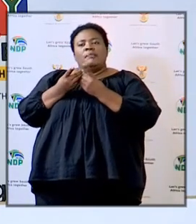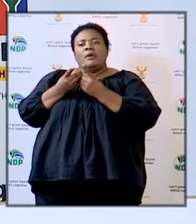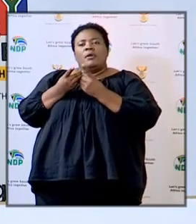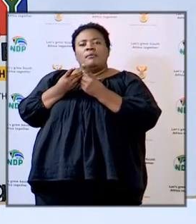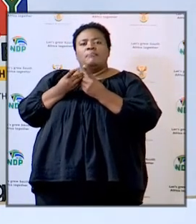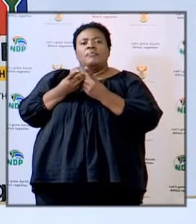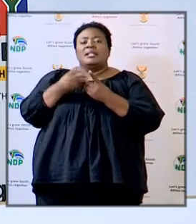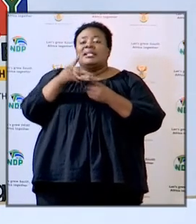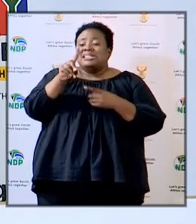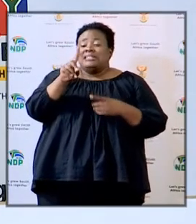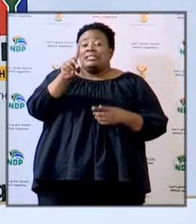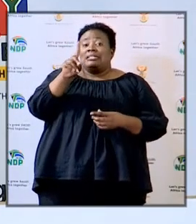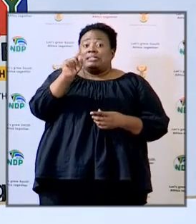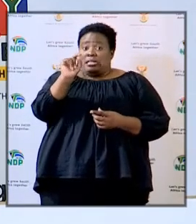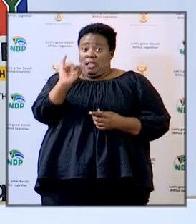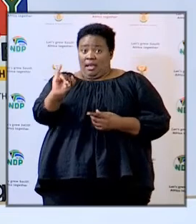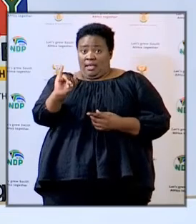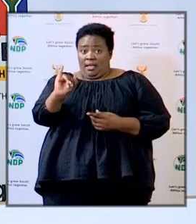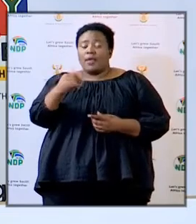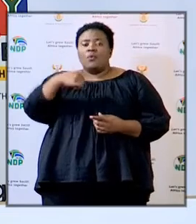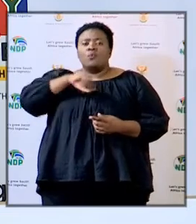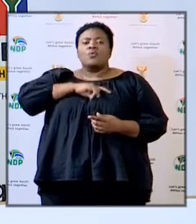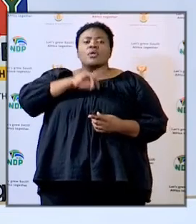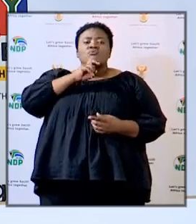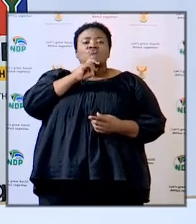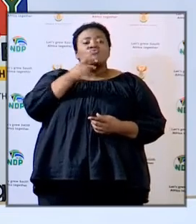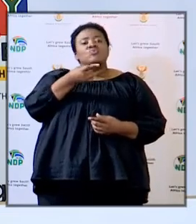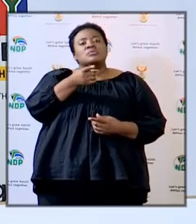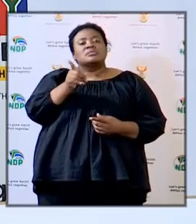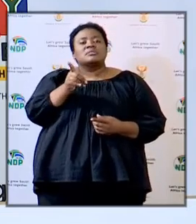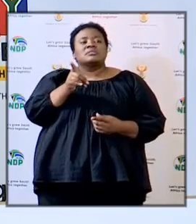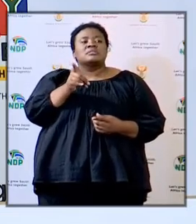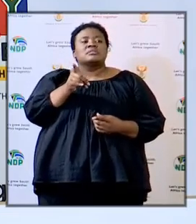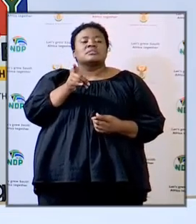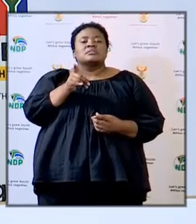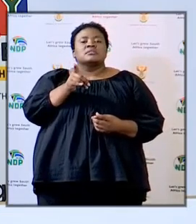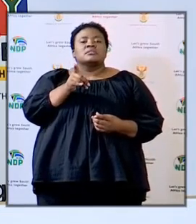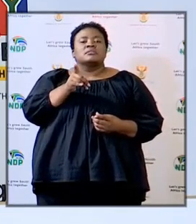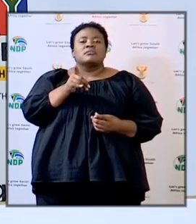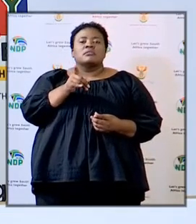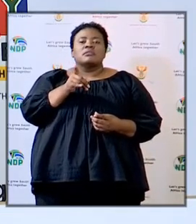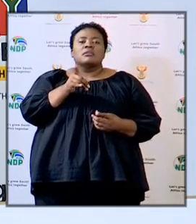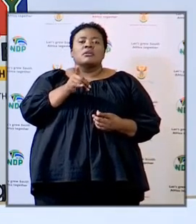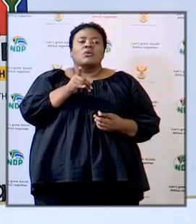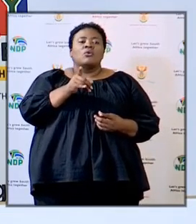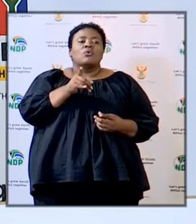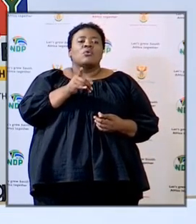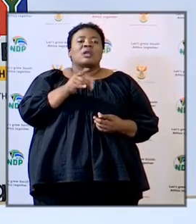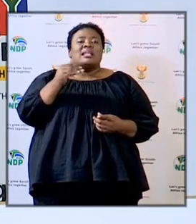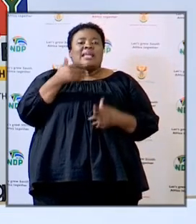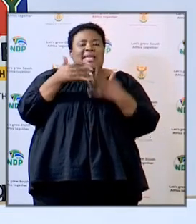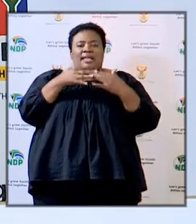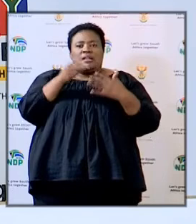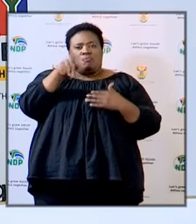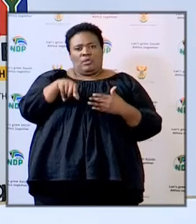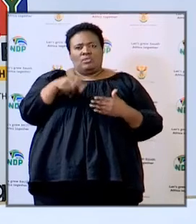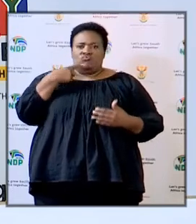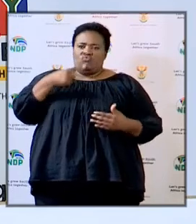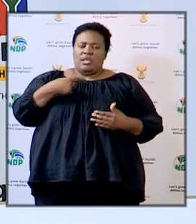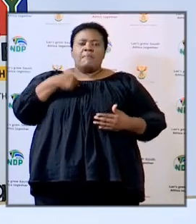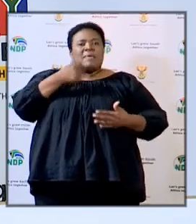and we use those specifications for anyone who indicates capacity